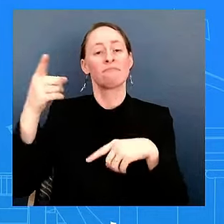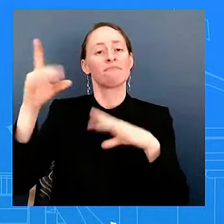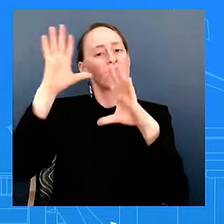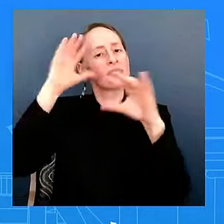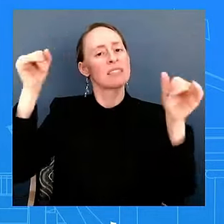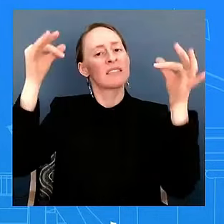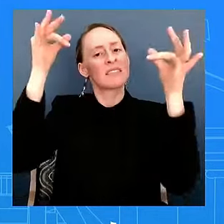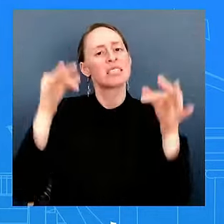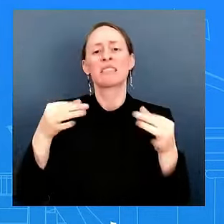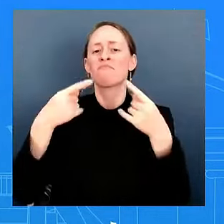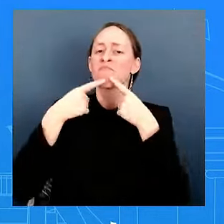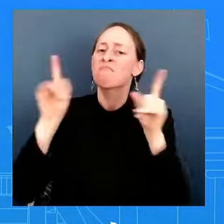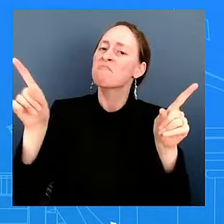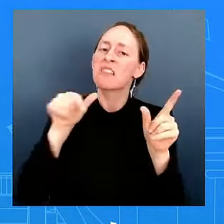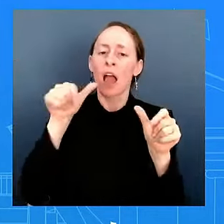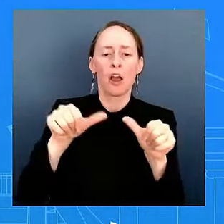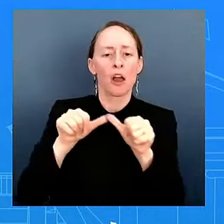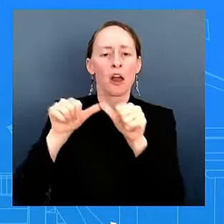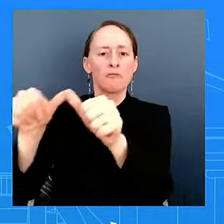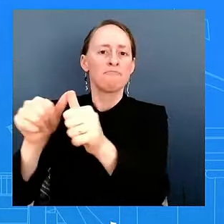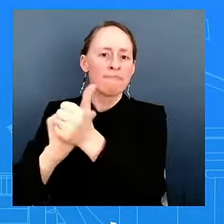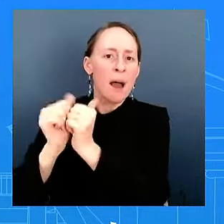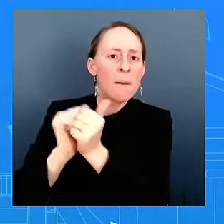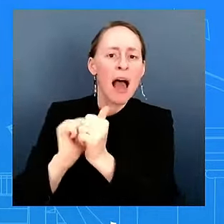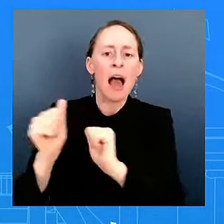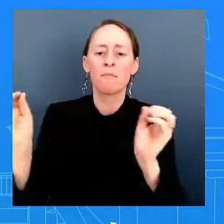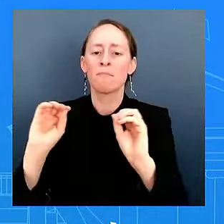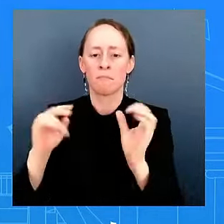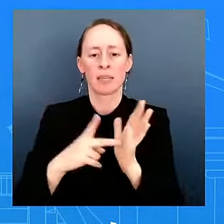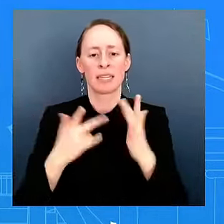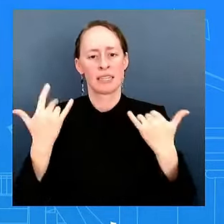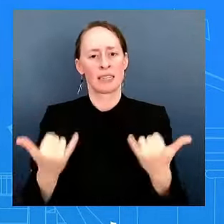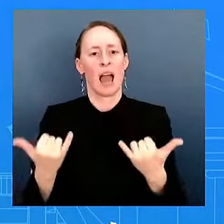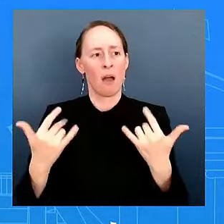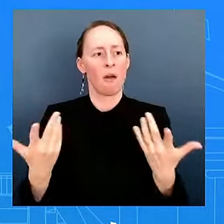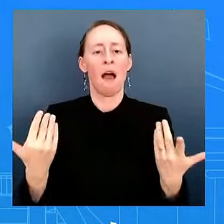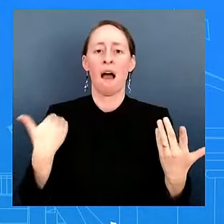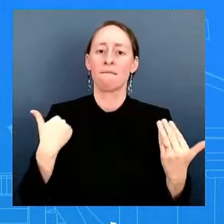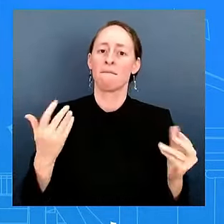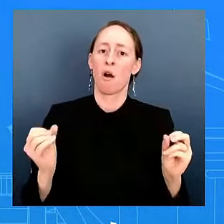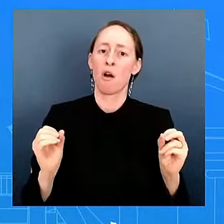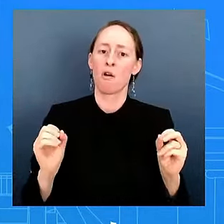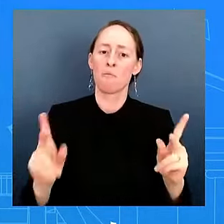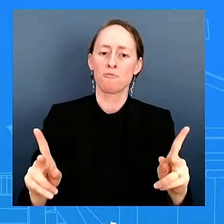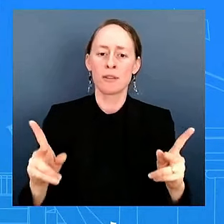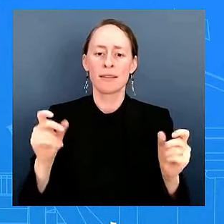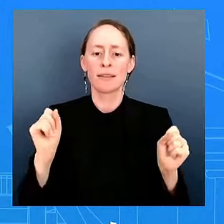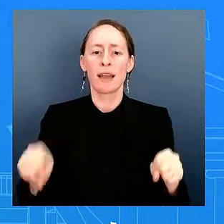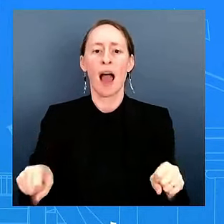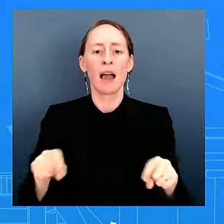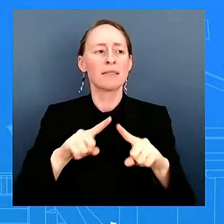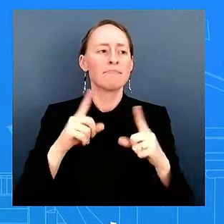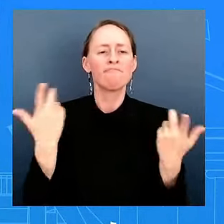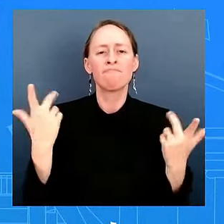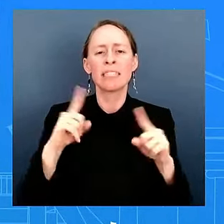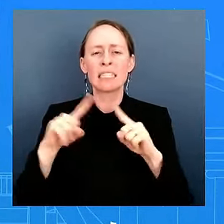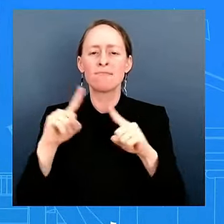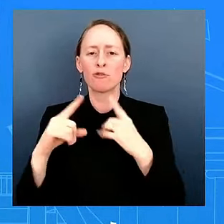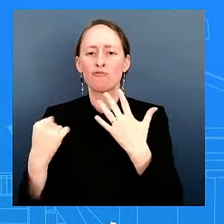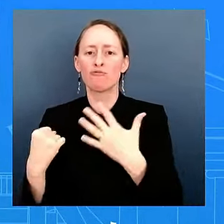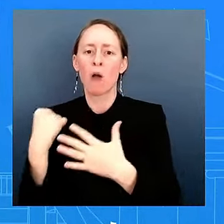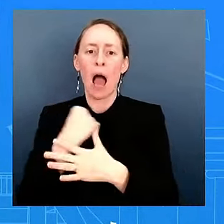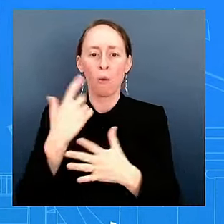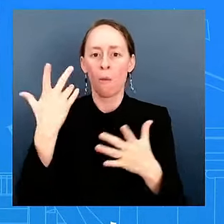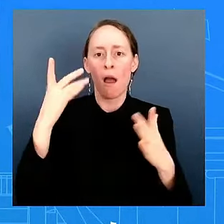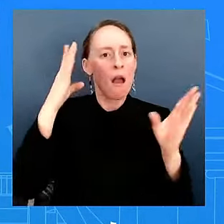more time to perhaps pursue different priorities now that he's not running for reelection. Have you all come up with a list of what